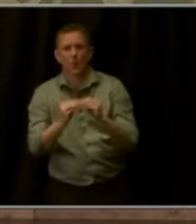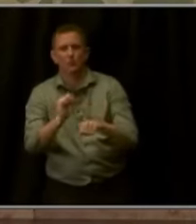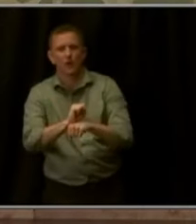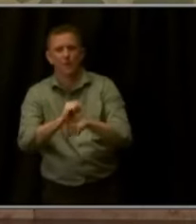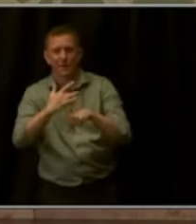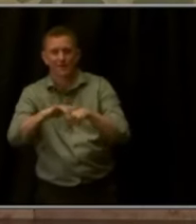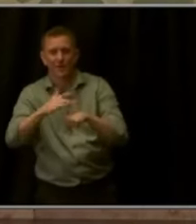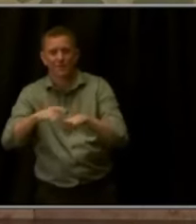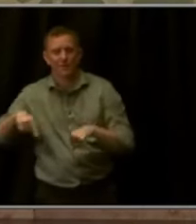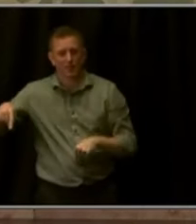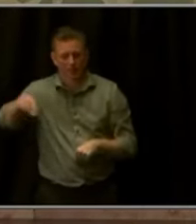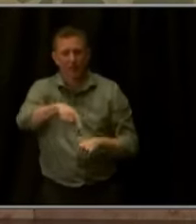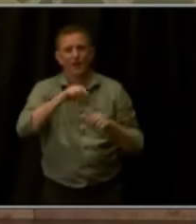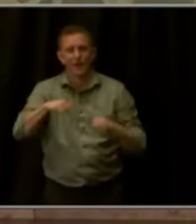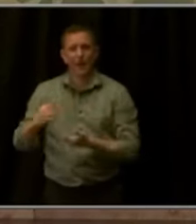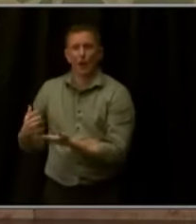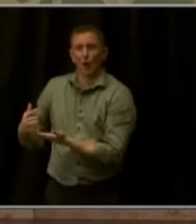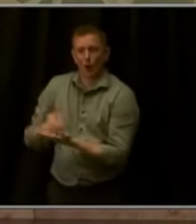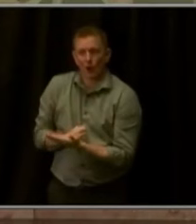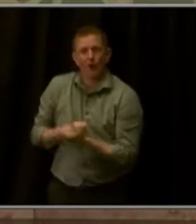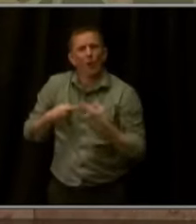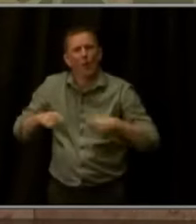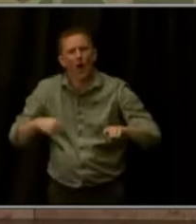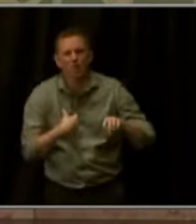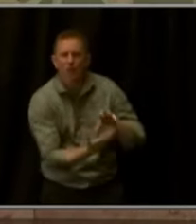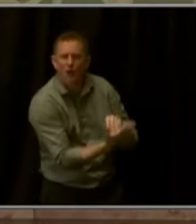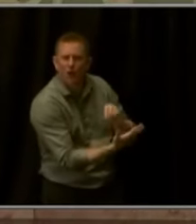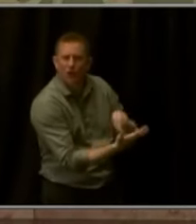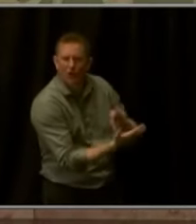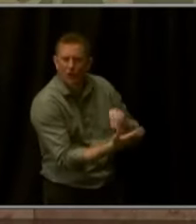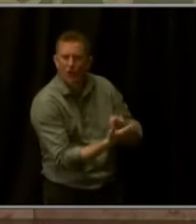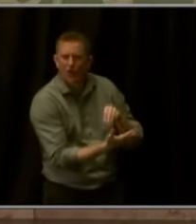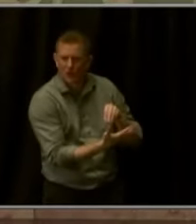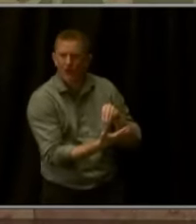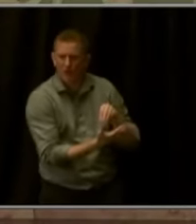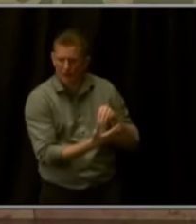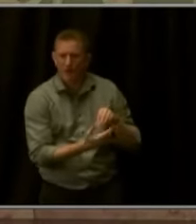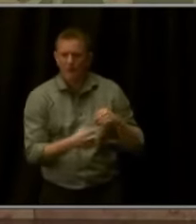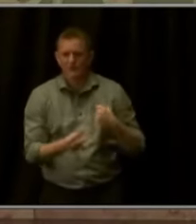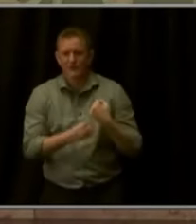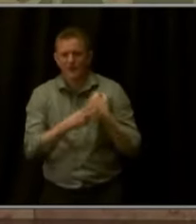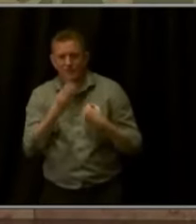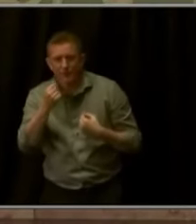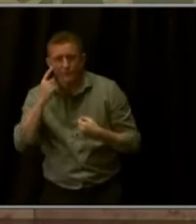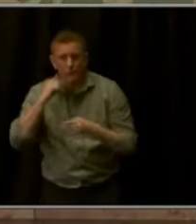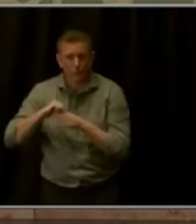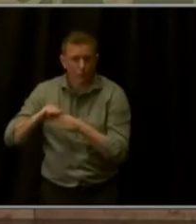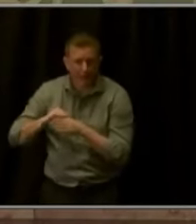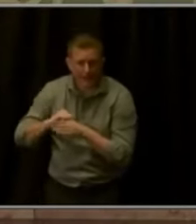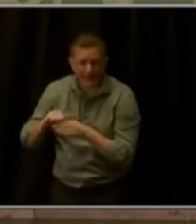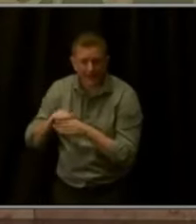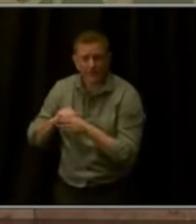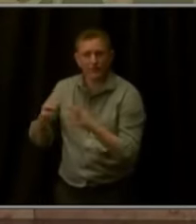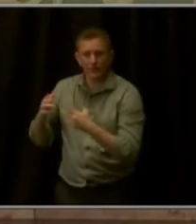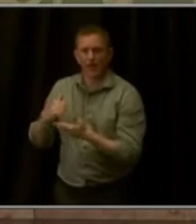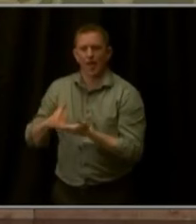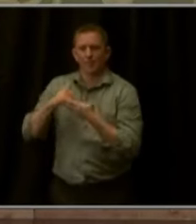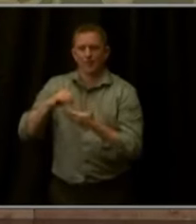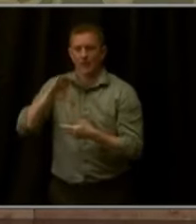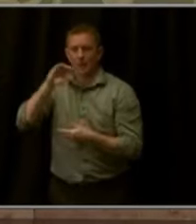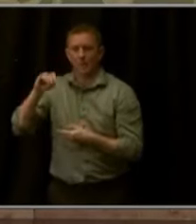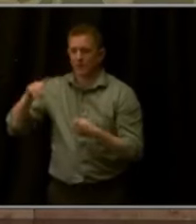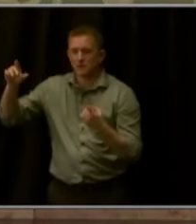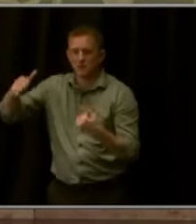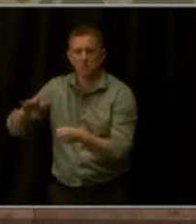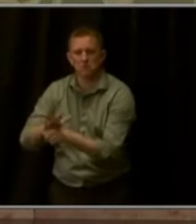while they earn, saving money on education or training, helping companies fill available jobs, stronger businesses,